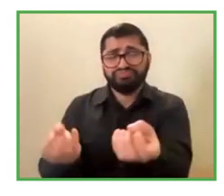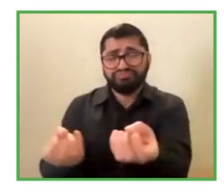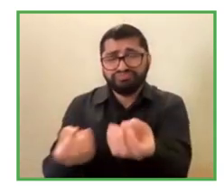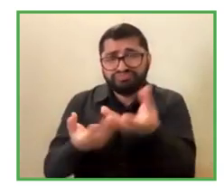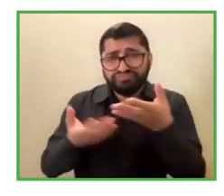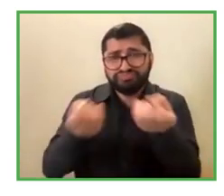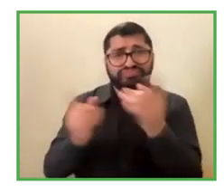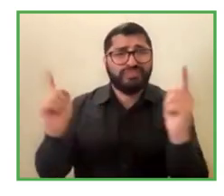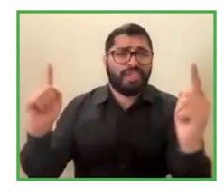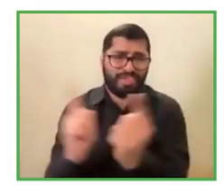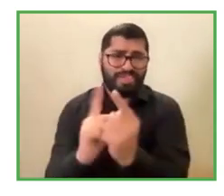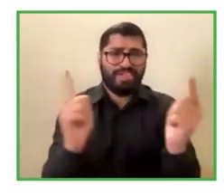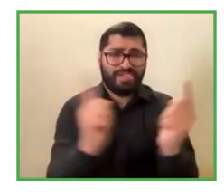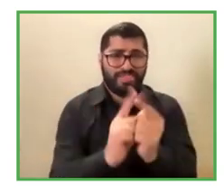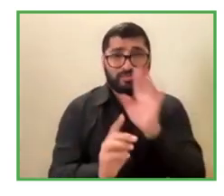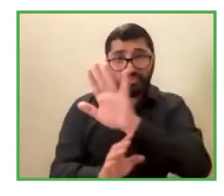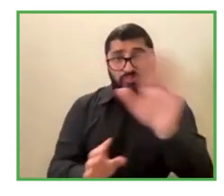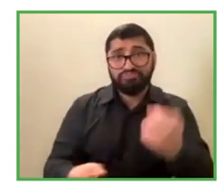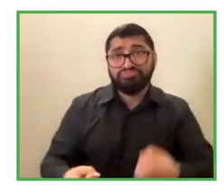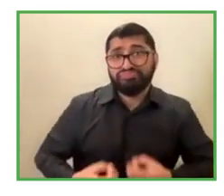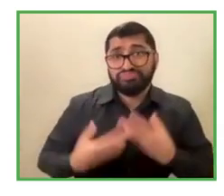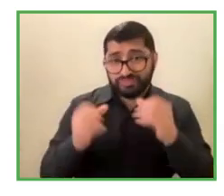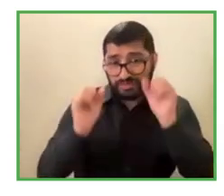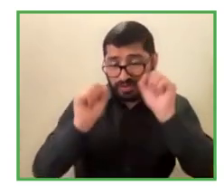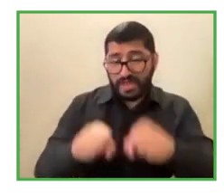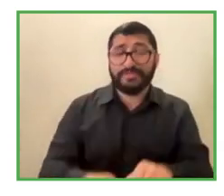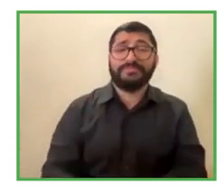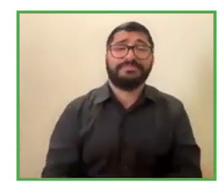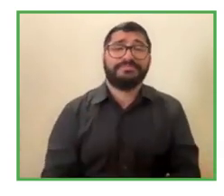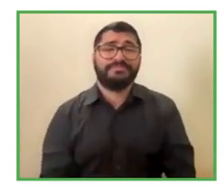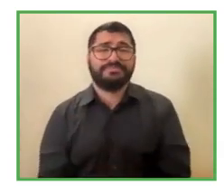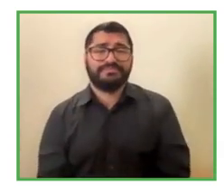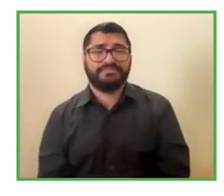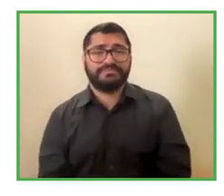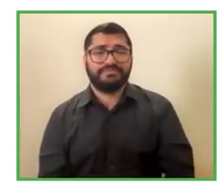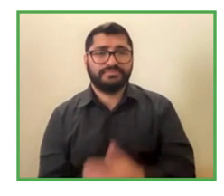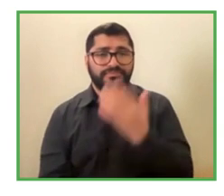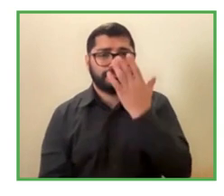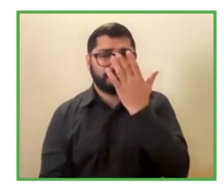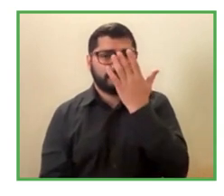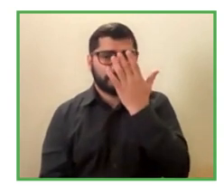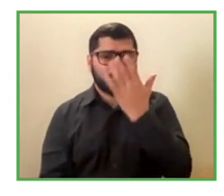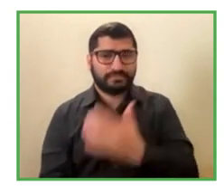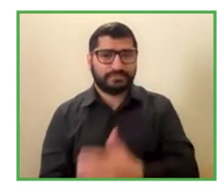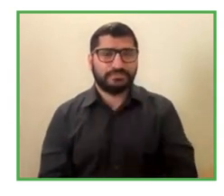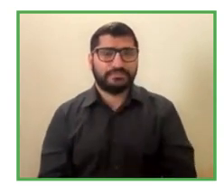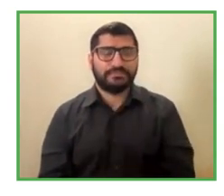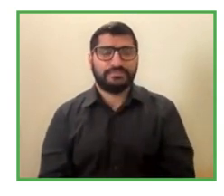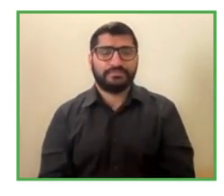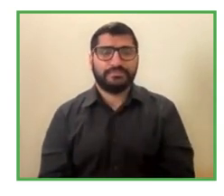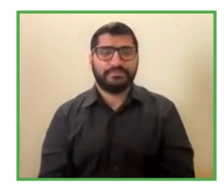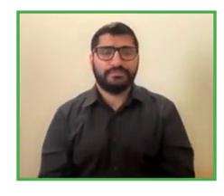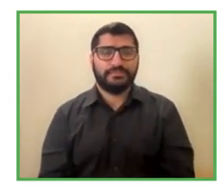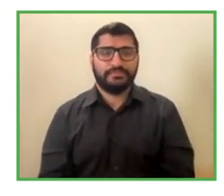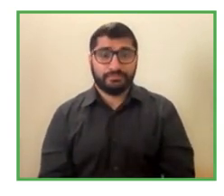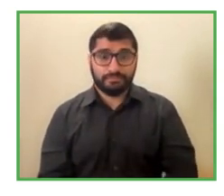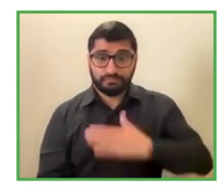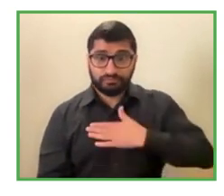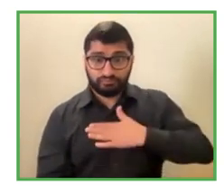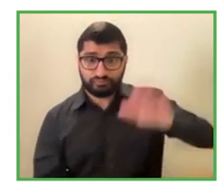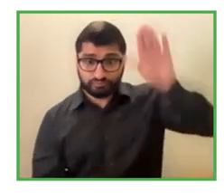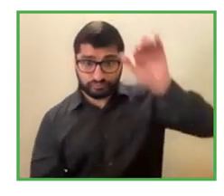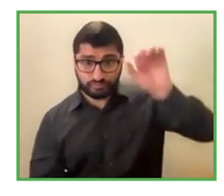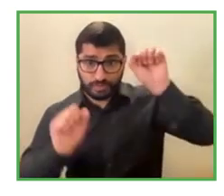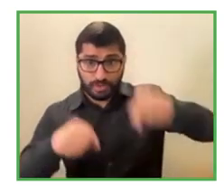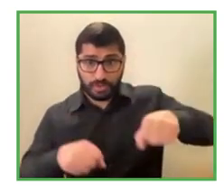I don't who would like to start. So I can go. You know, for us, it's very clear. We, we